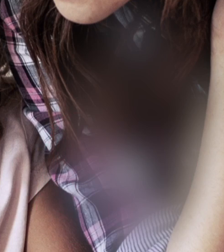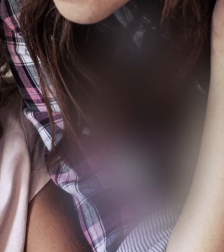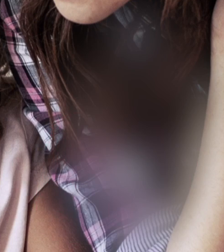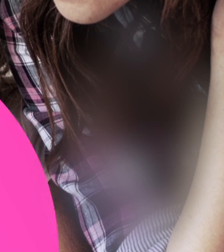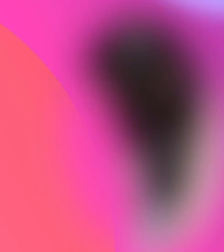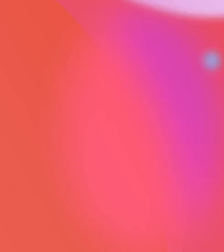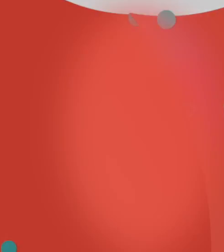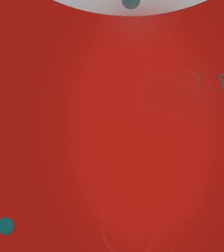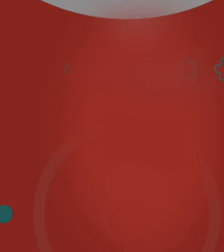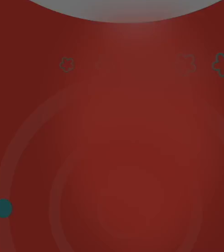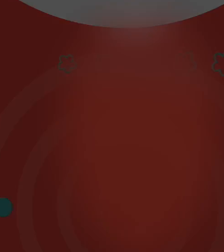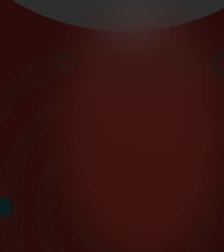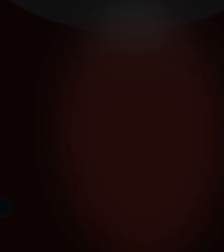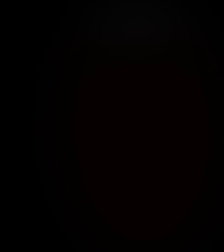Bye. Bye.